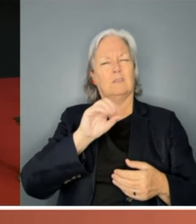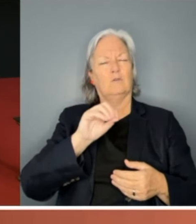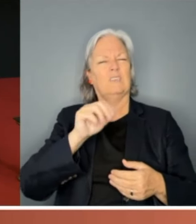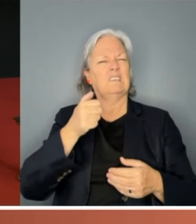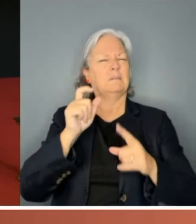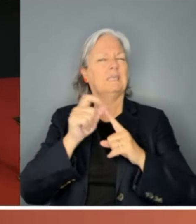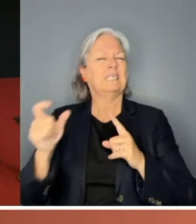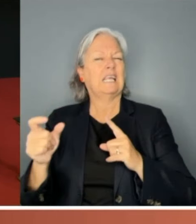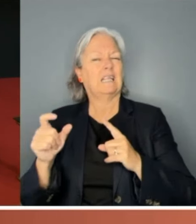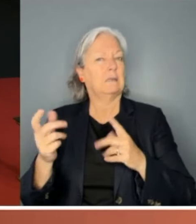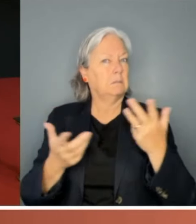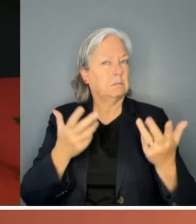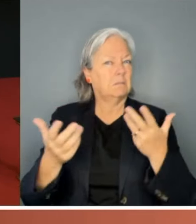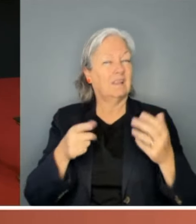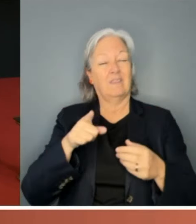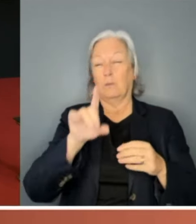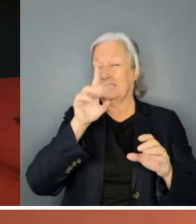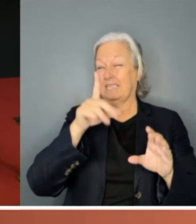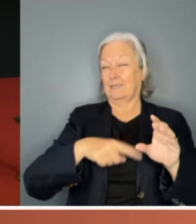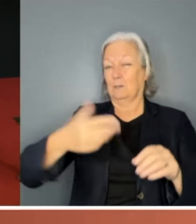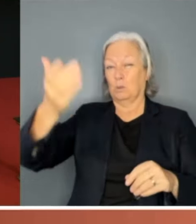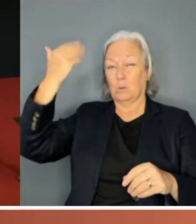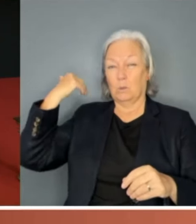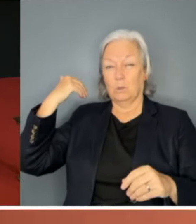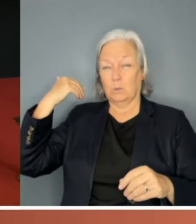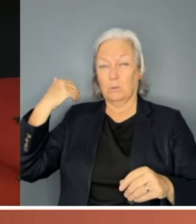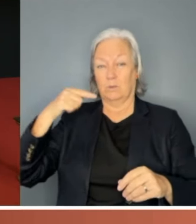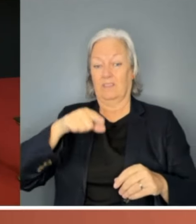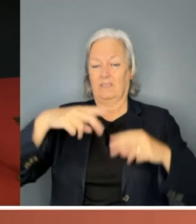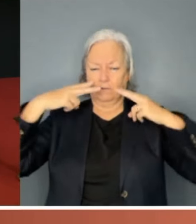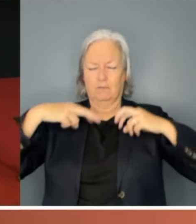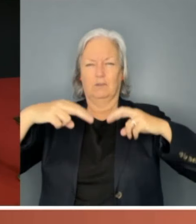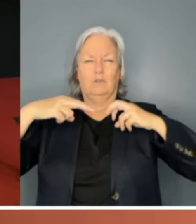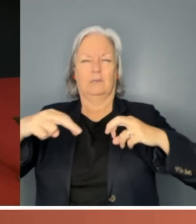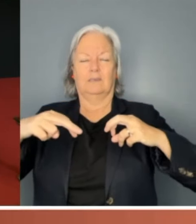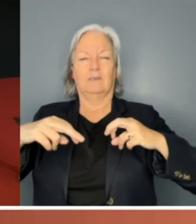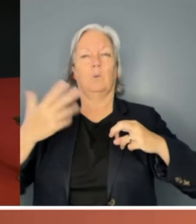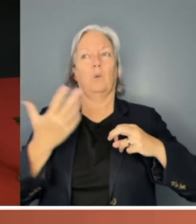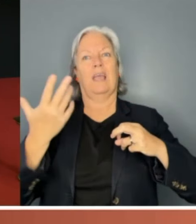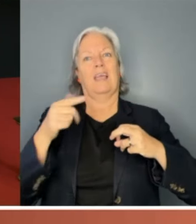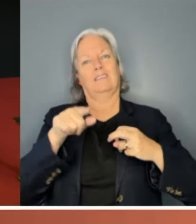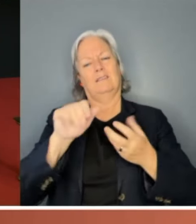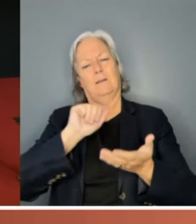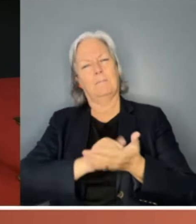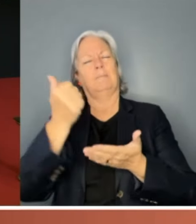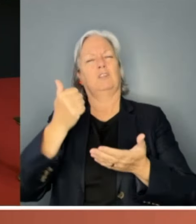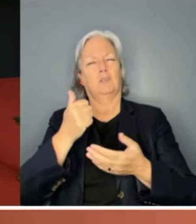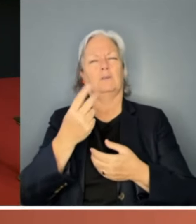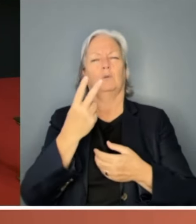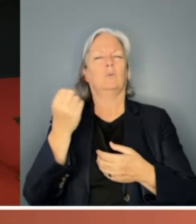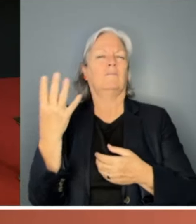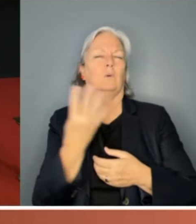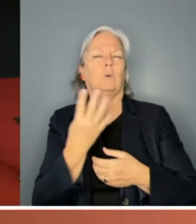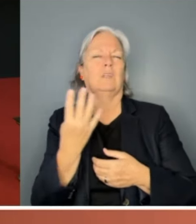Now, as I said, that was 10 years ago that that study was published in 2014. I think it would be